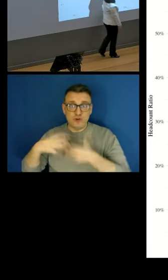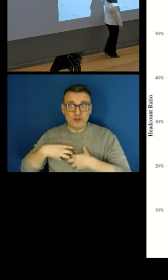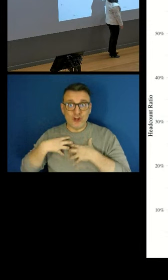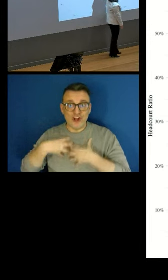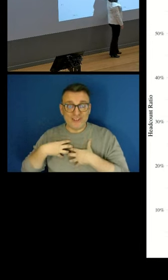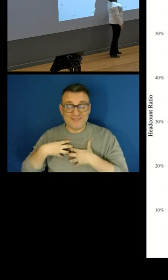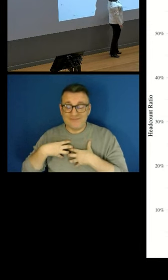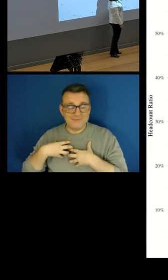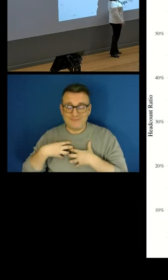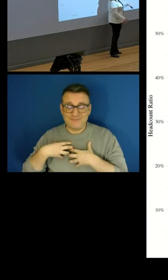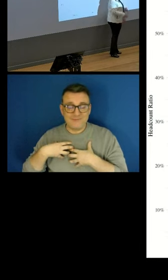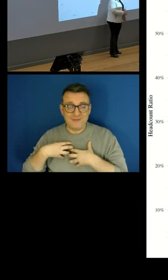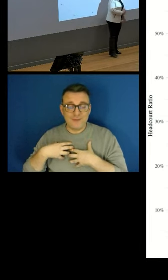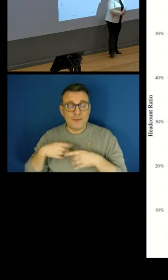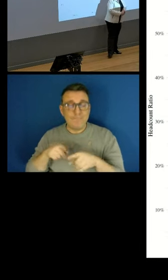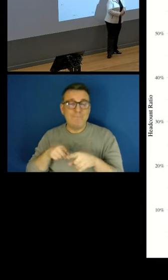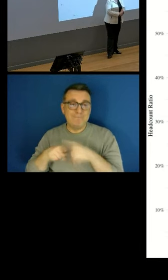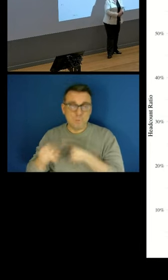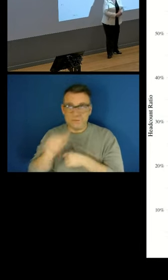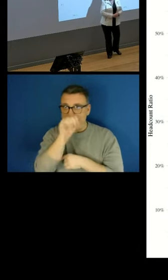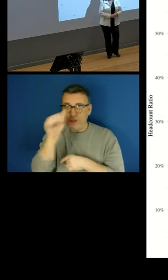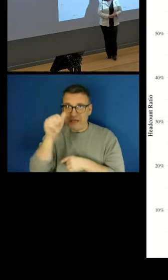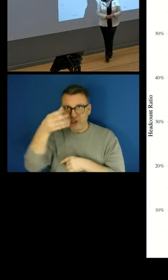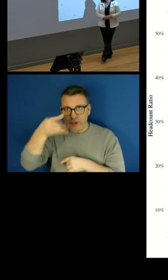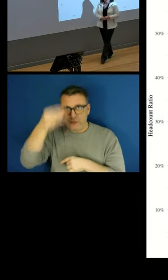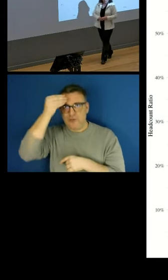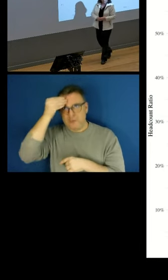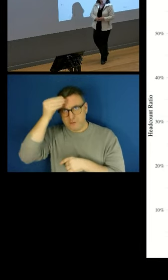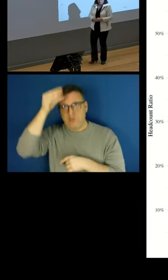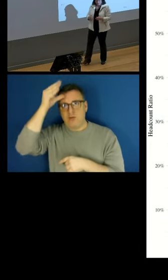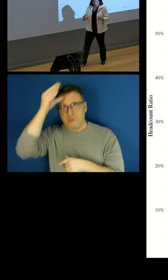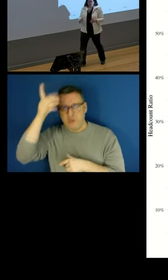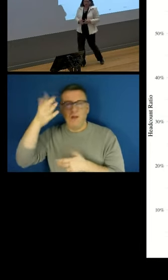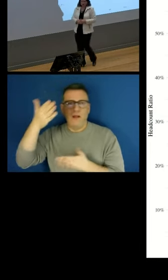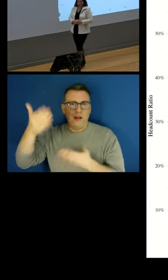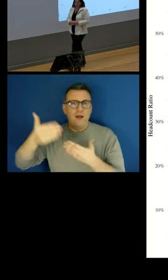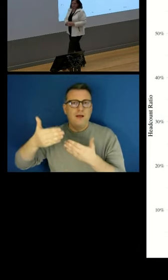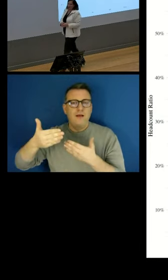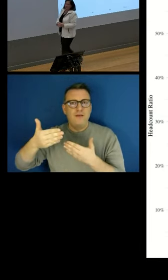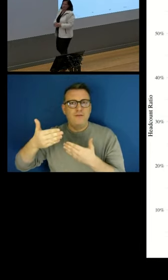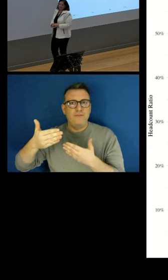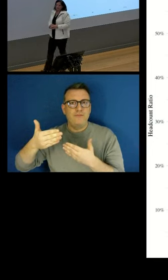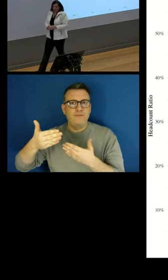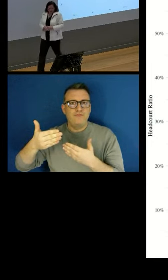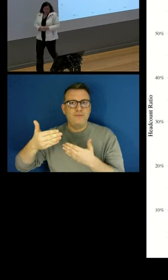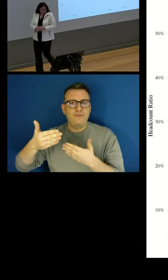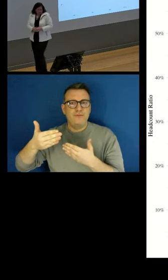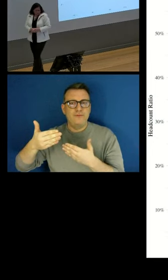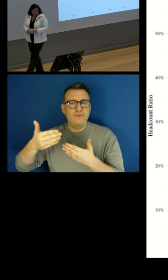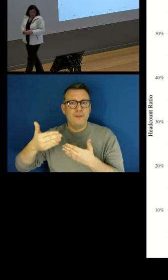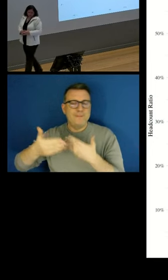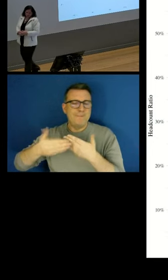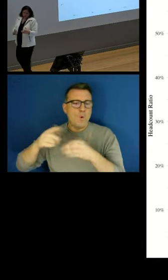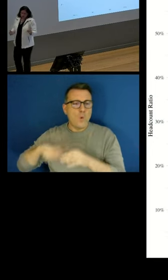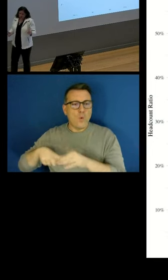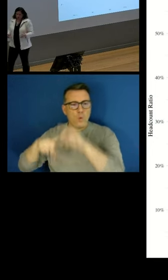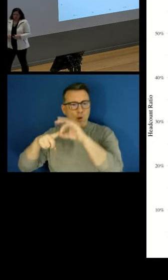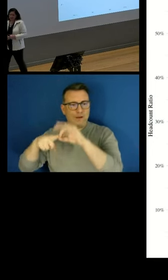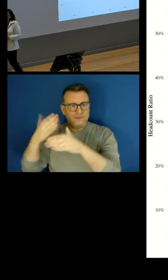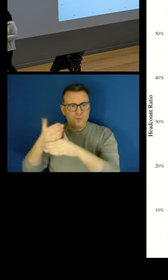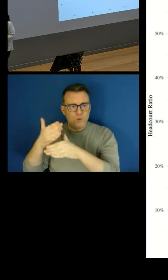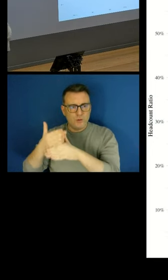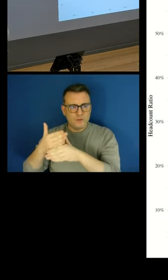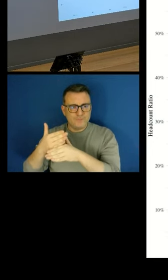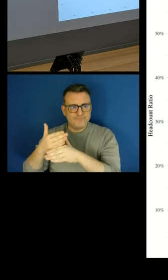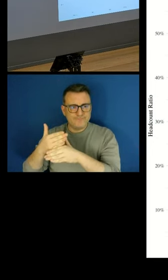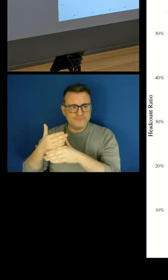the most educated workers, of course, have a much lower probability of being in poor quality employment. And we've also looked